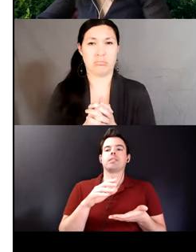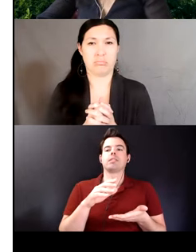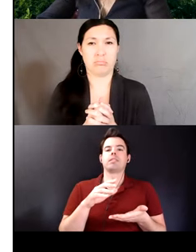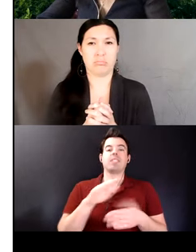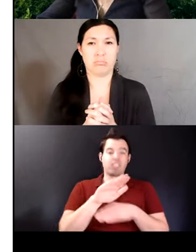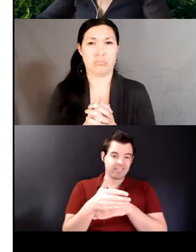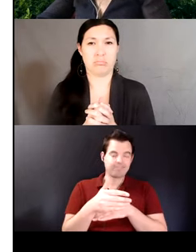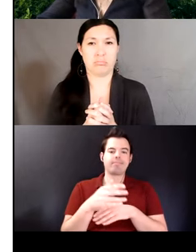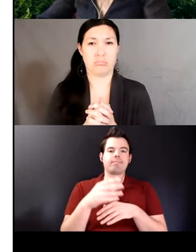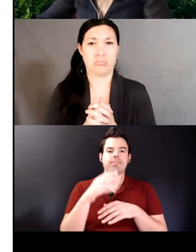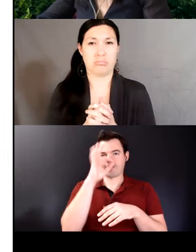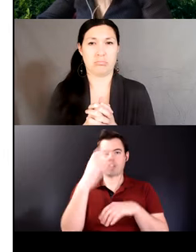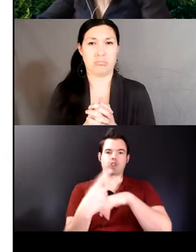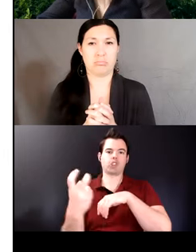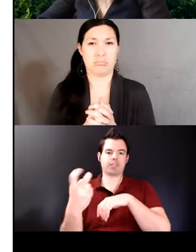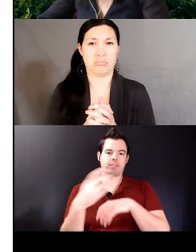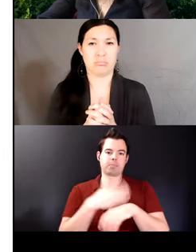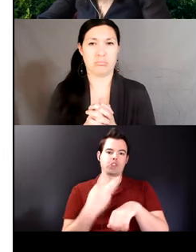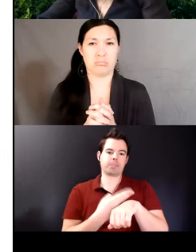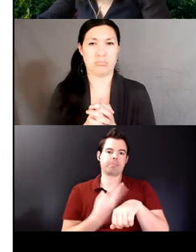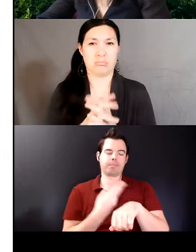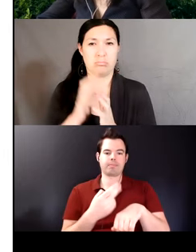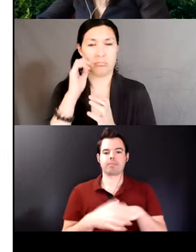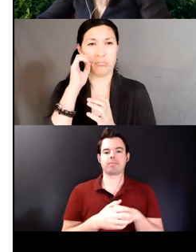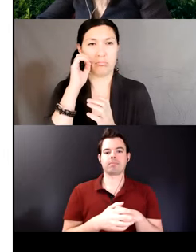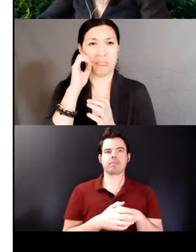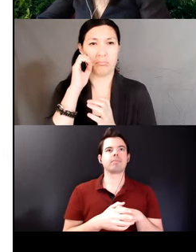subject brings the possessed object while it comes